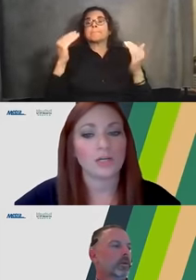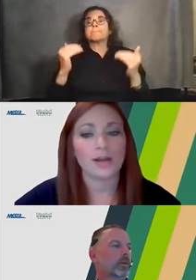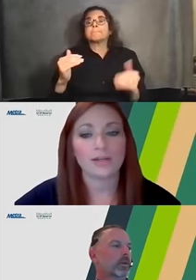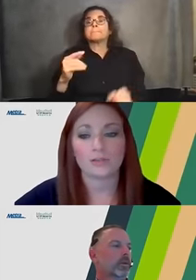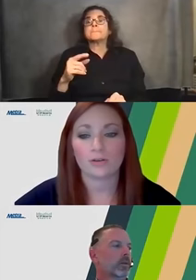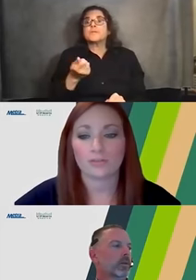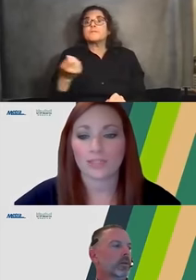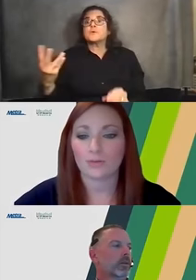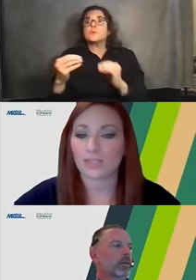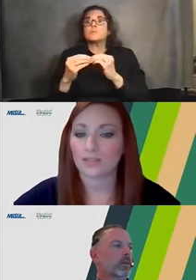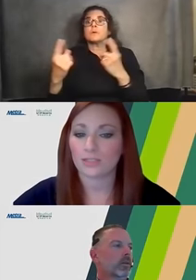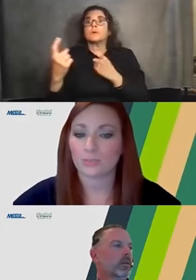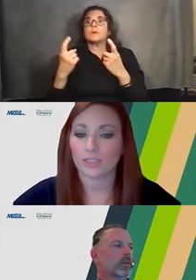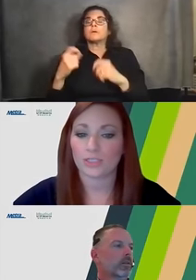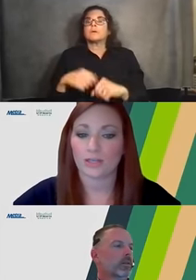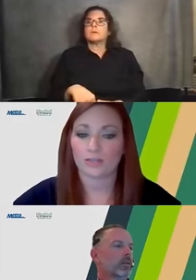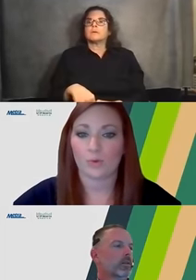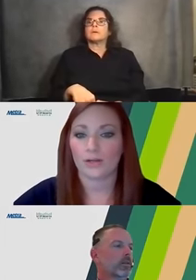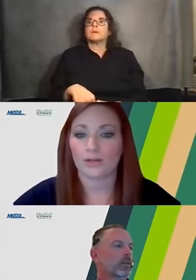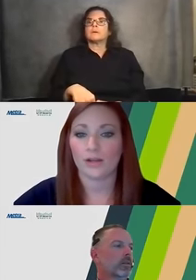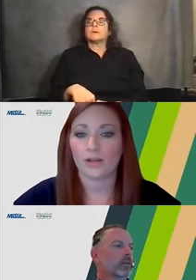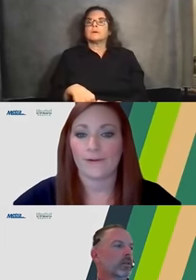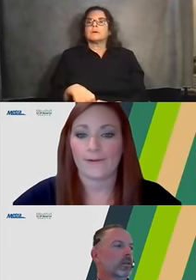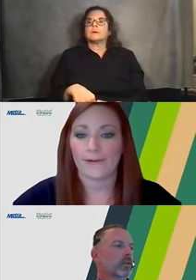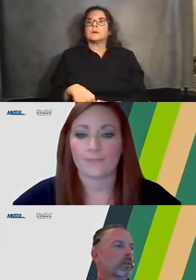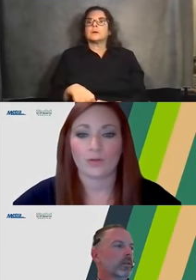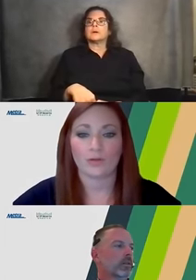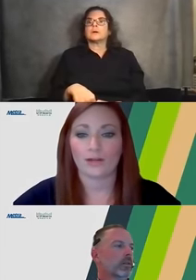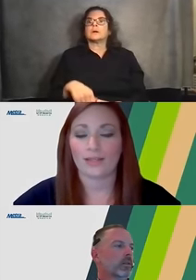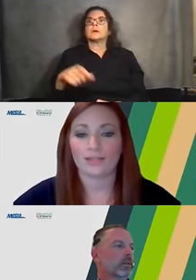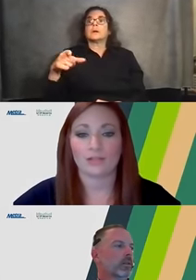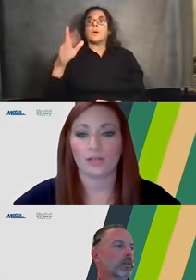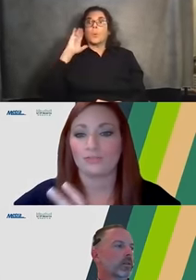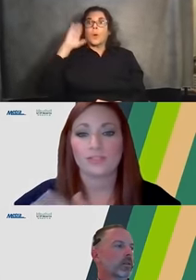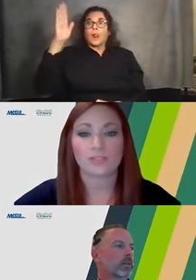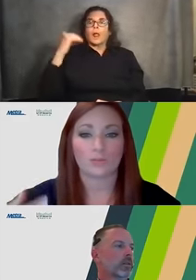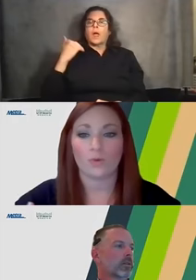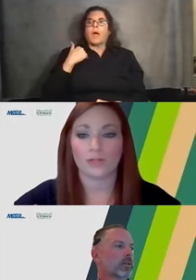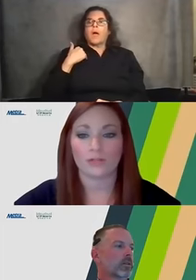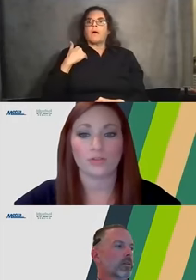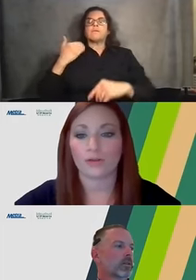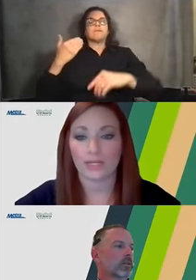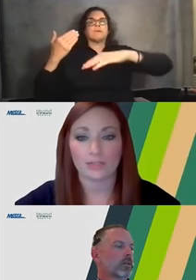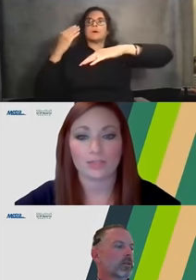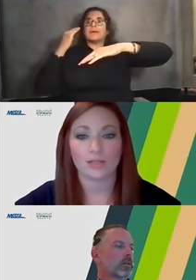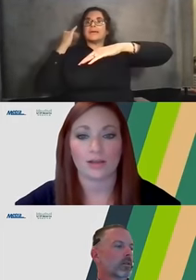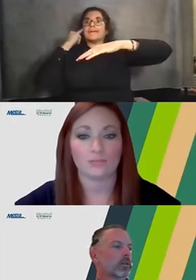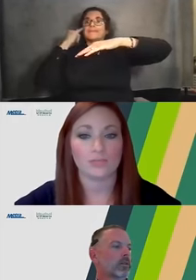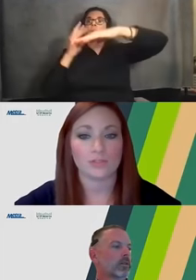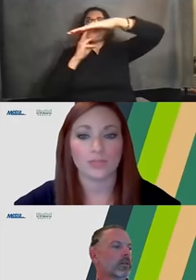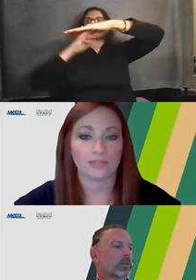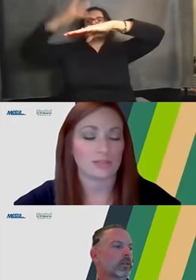under the tracks or over the sidewalks at each bridge to catch water or any sort of stormwater drainage